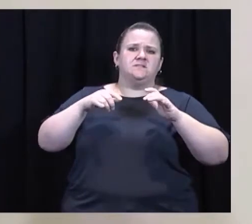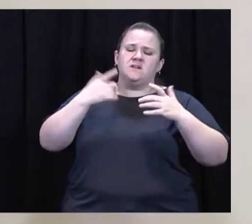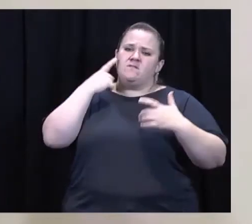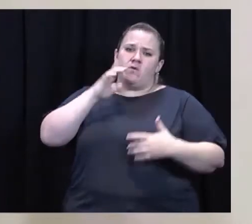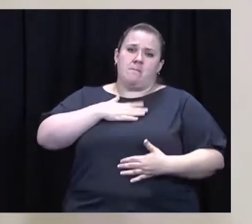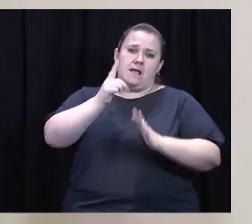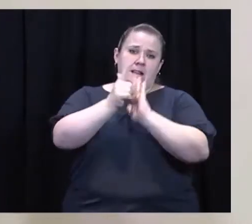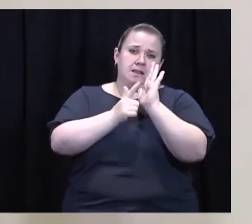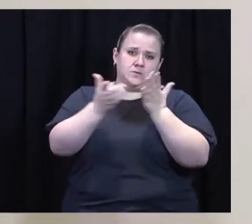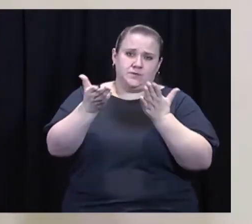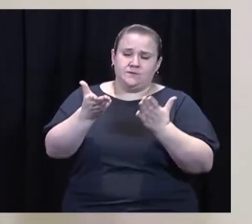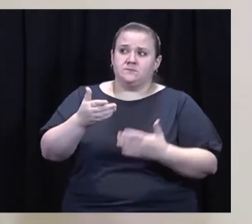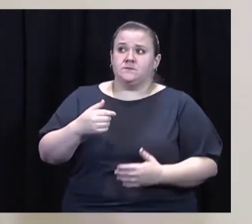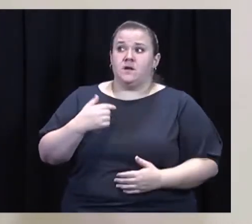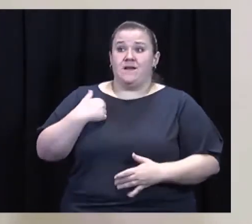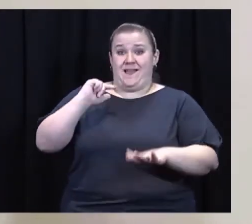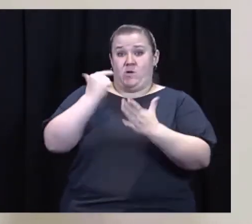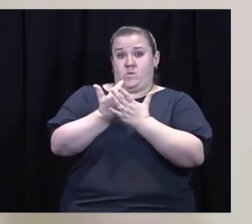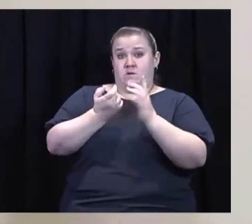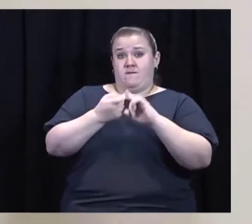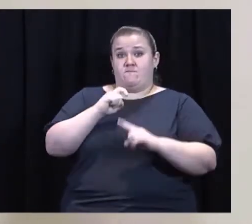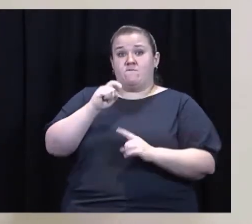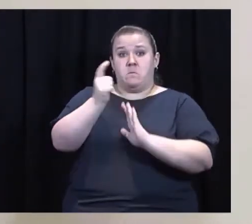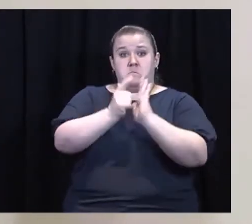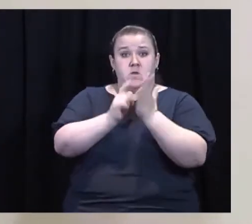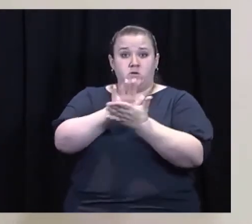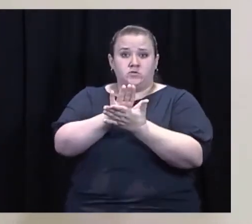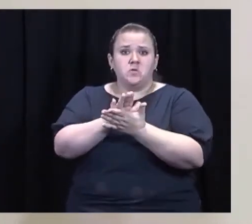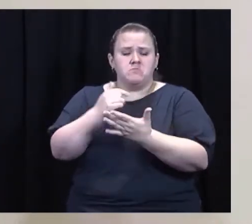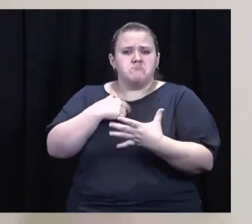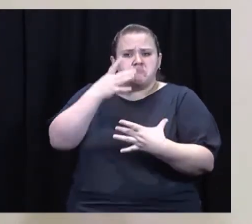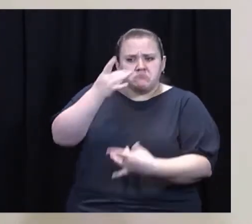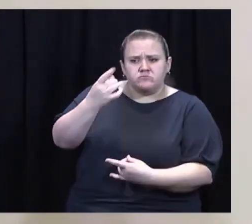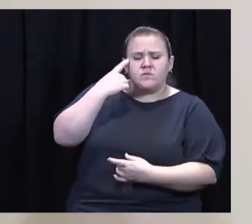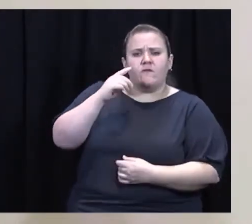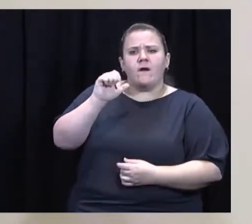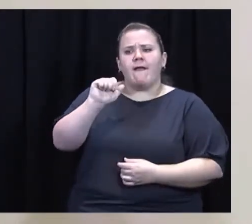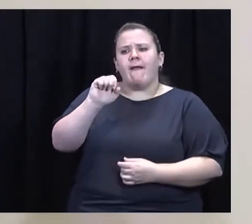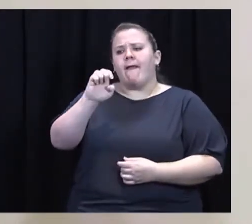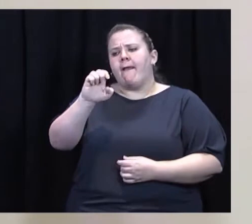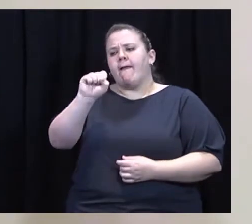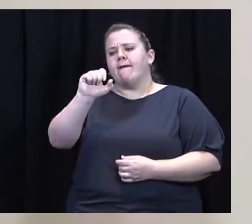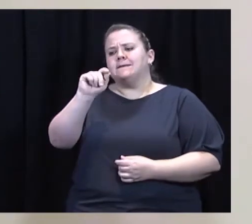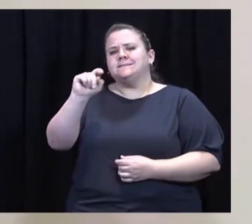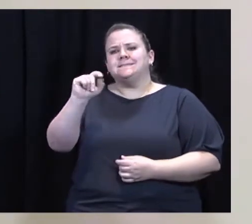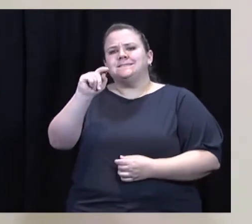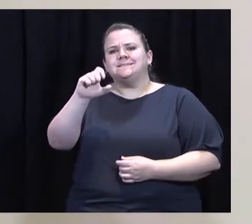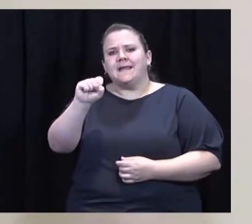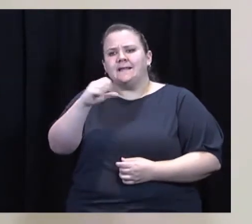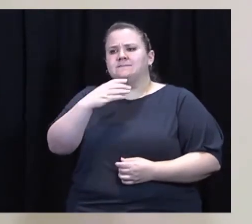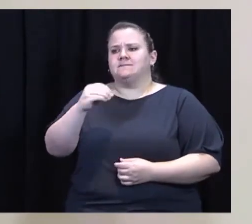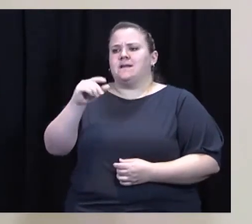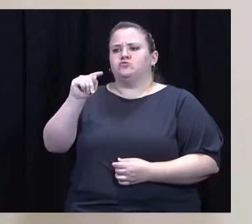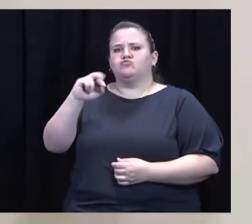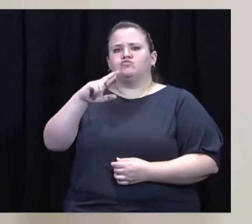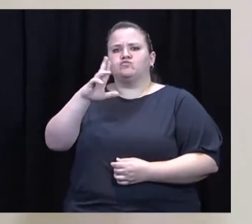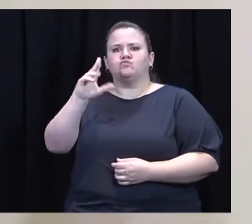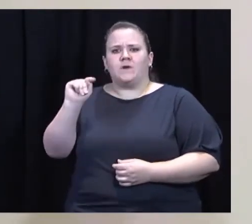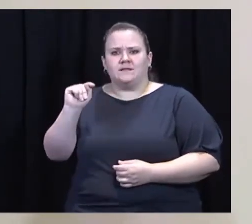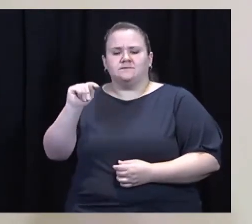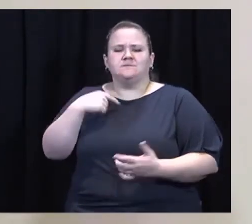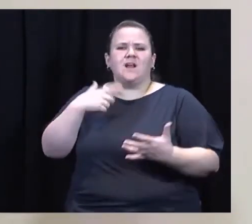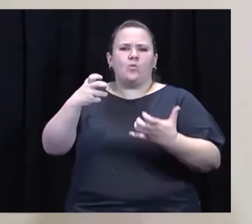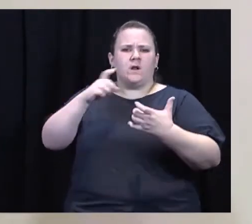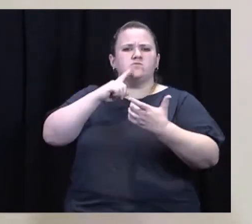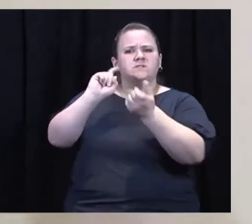Excellence for my legal services. When I graduated from law school, I had an interest in Estates and Trusts and a desire to make a difference